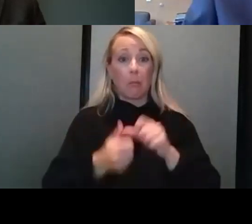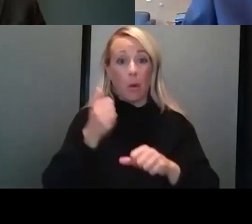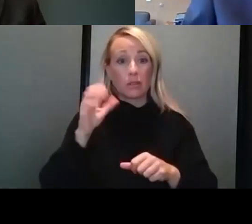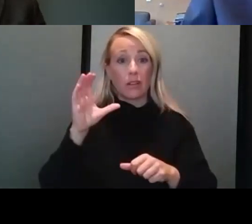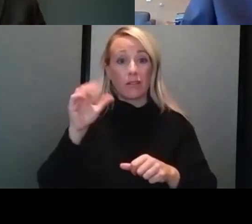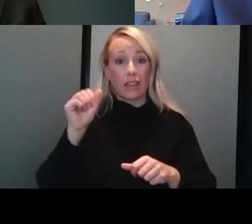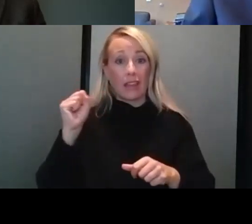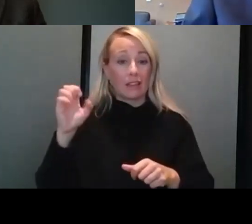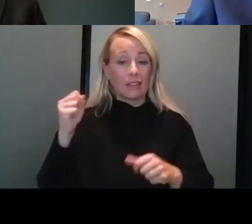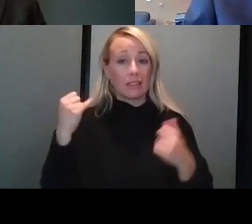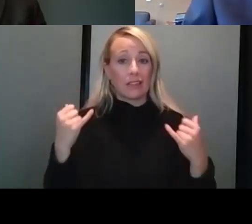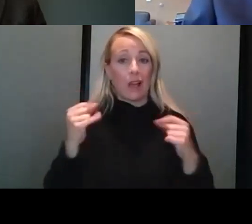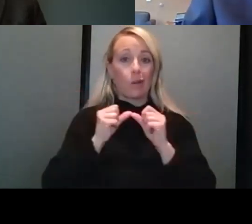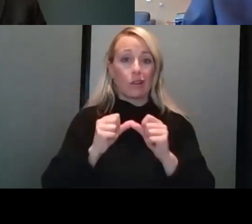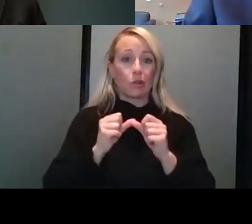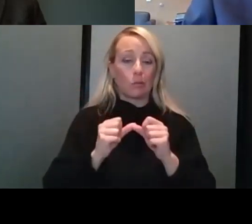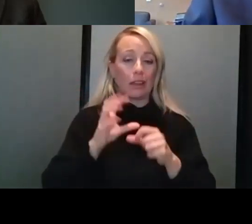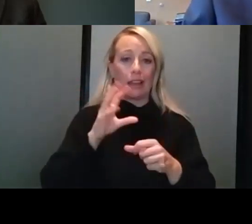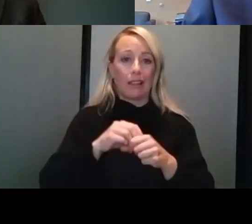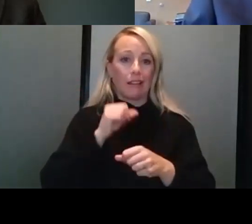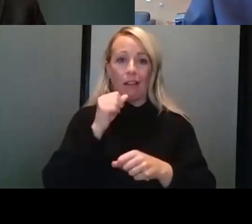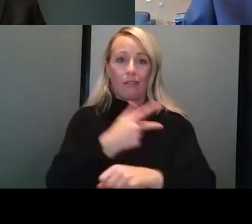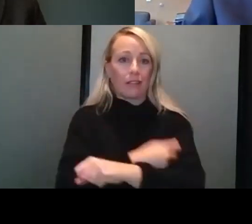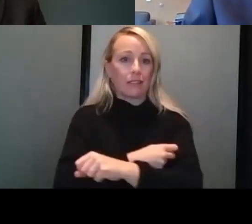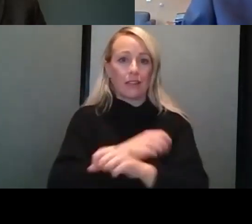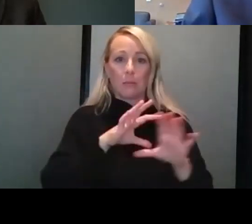have continued to be in the unvaccinated population.